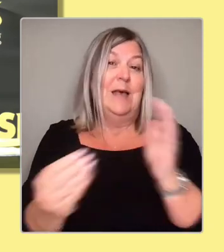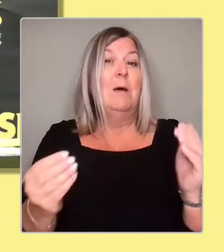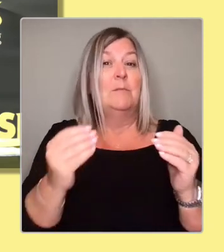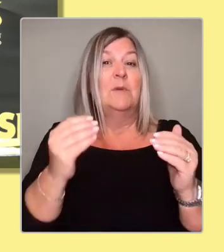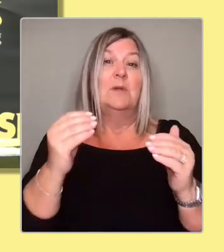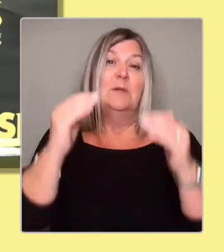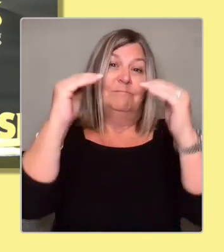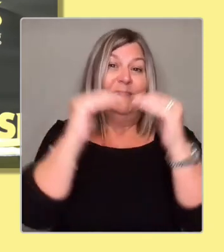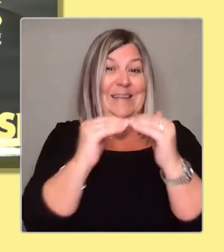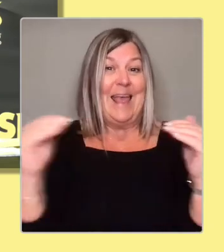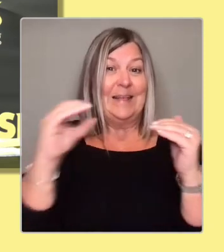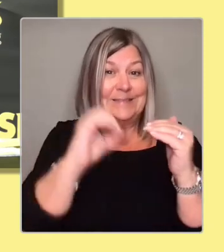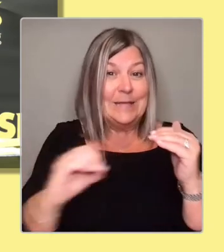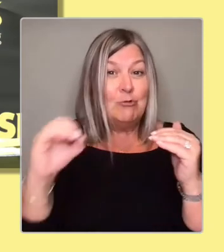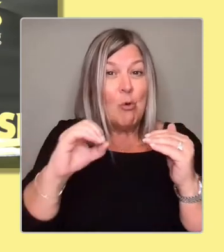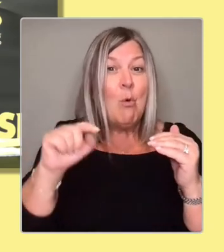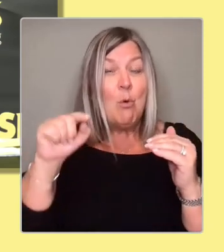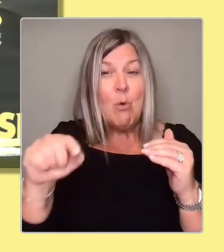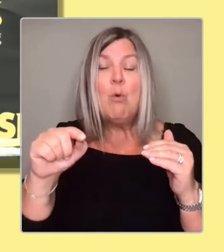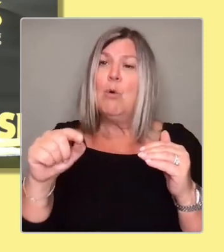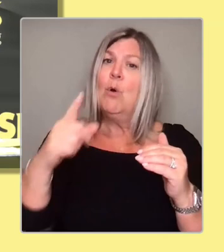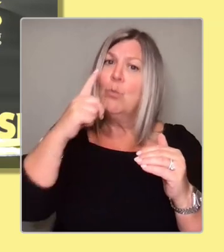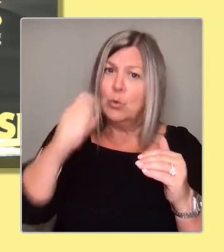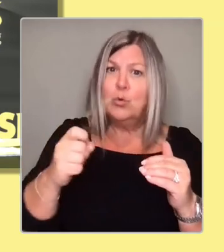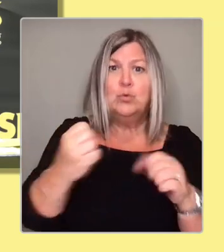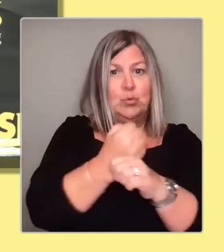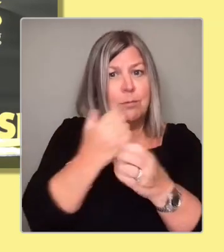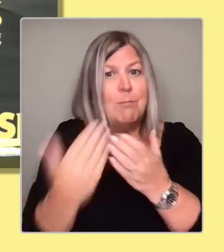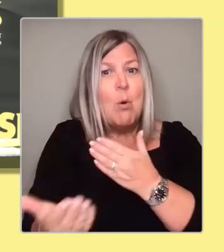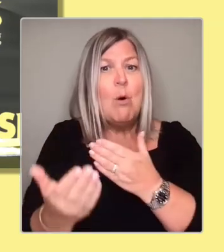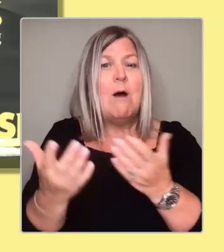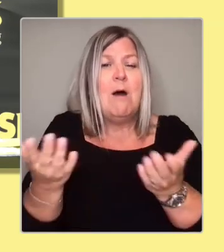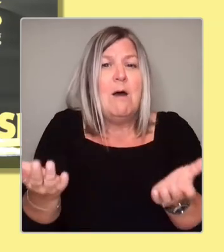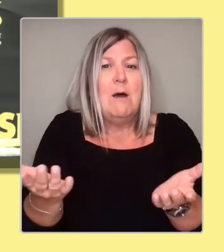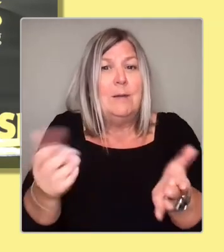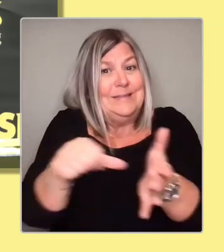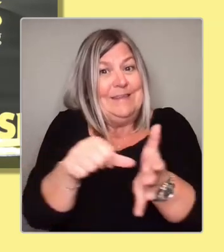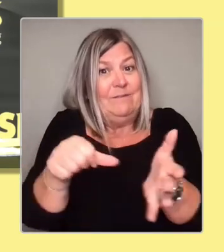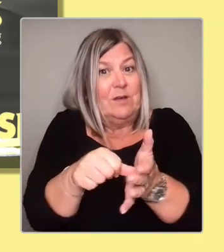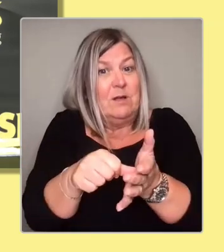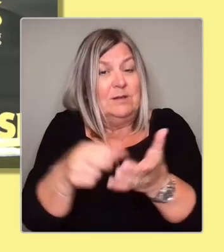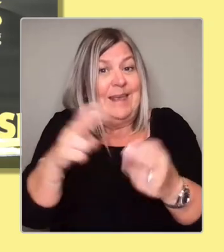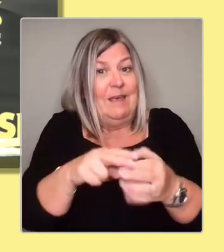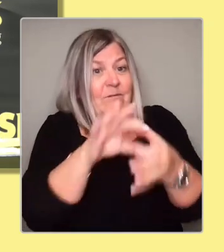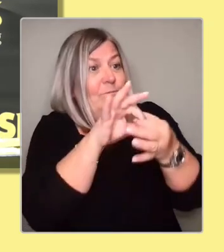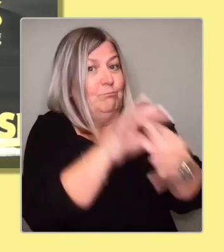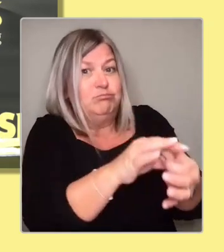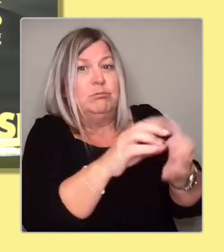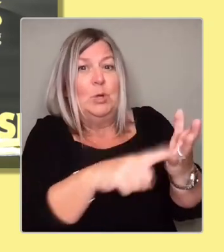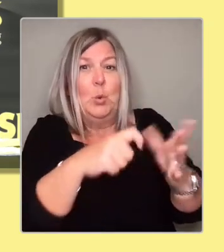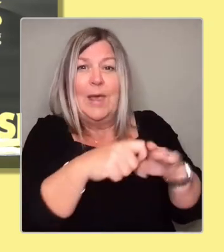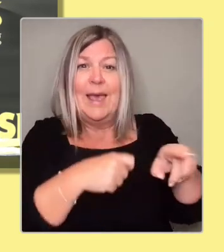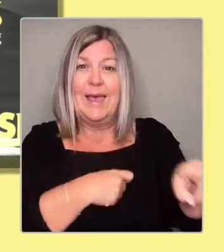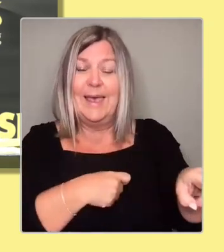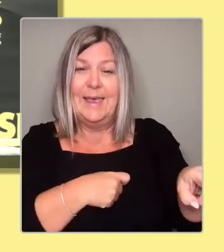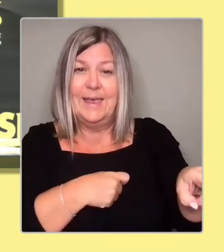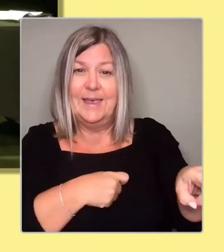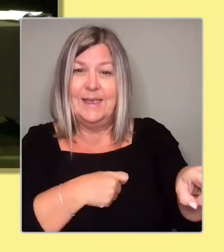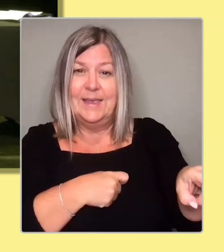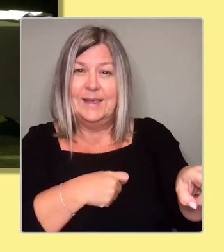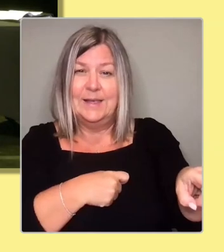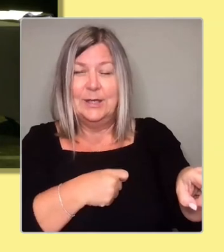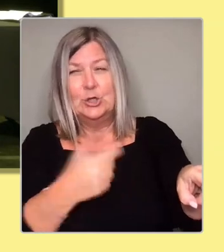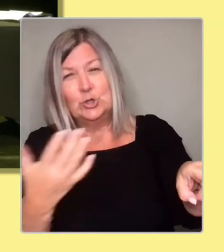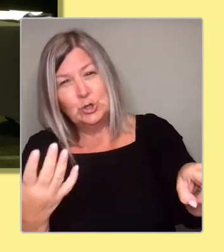carbon. But it's very difficult to do that when we're shackled to the UK. So that's, um, so I hope that helps answer your question.